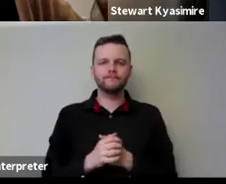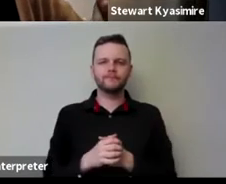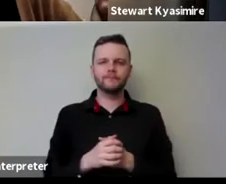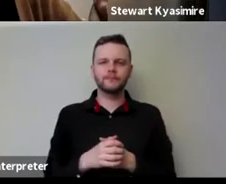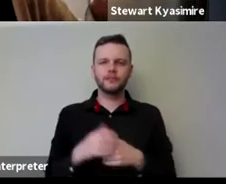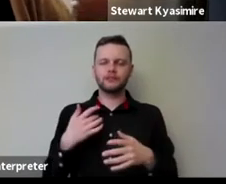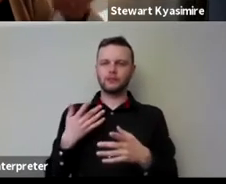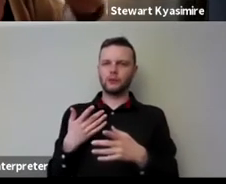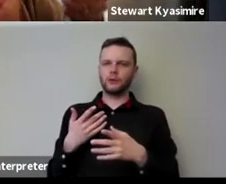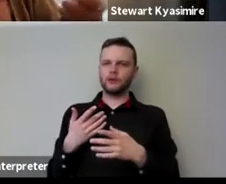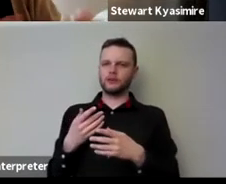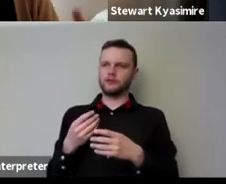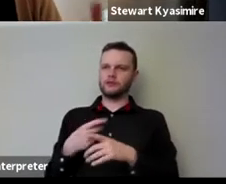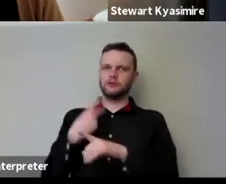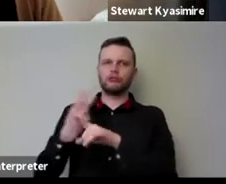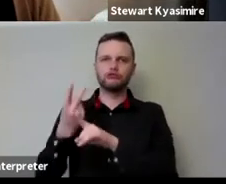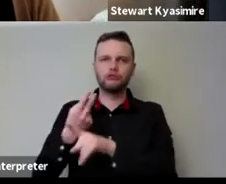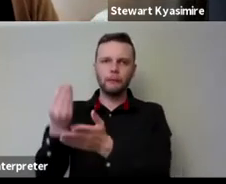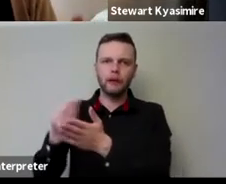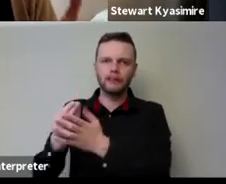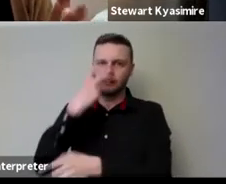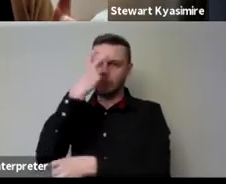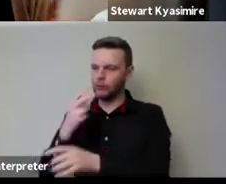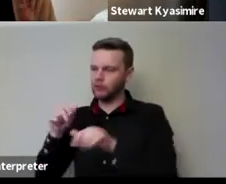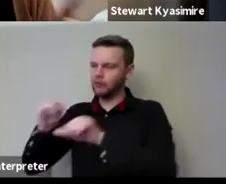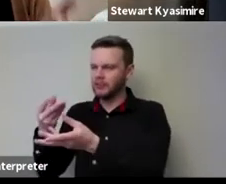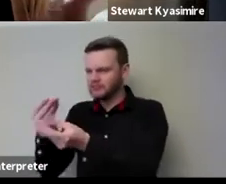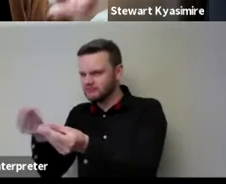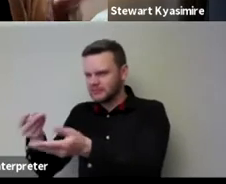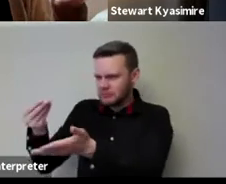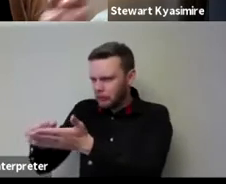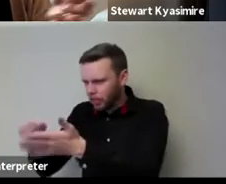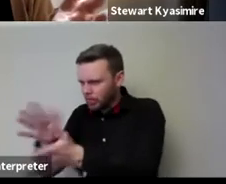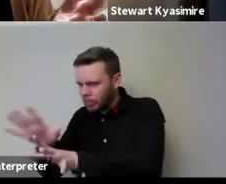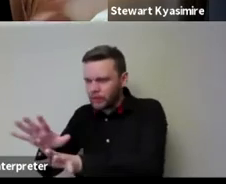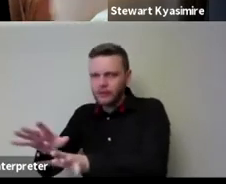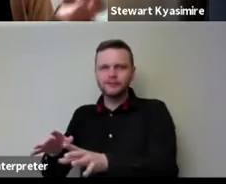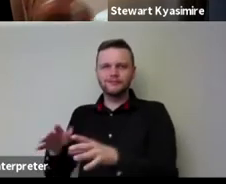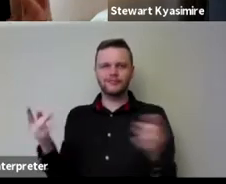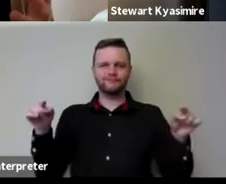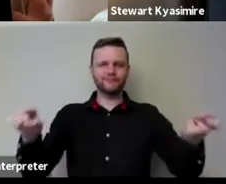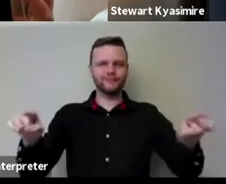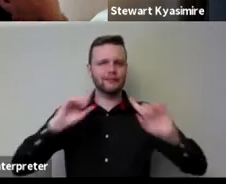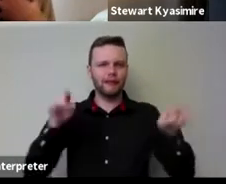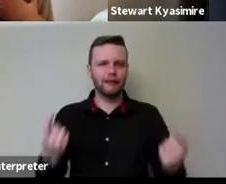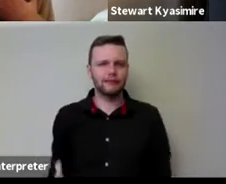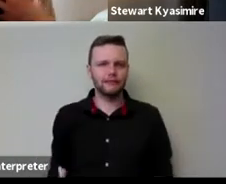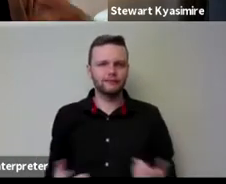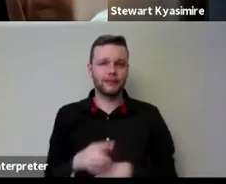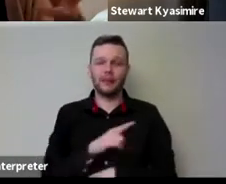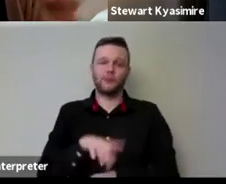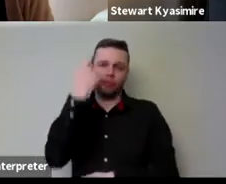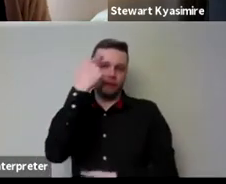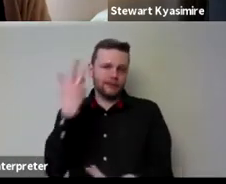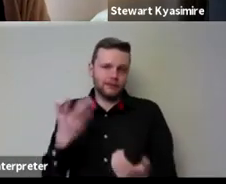re-monetize the dregs of what's left it's not that those two things don't function together i don't think i